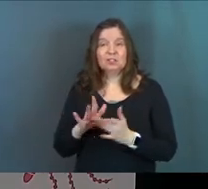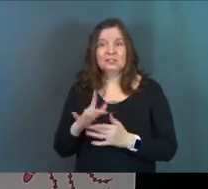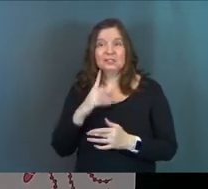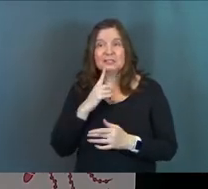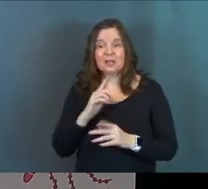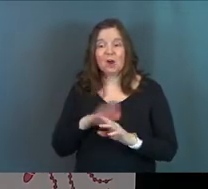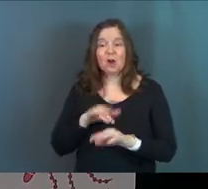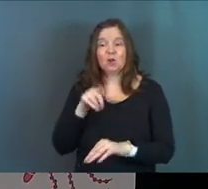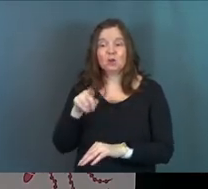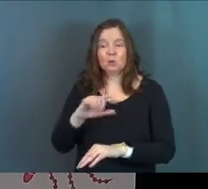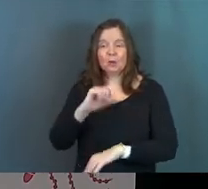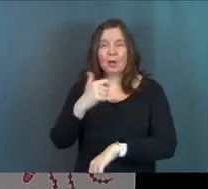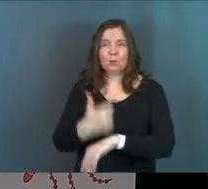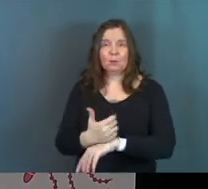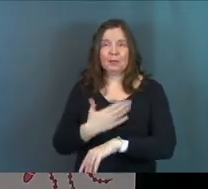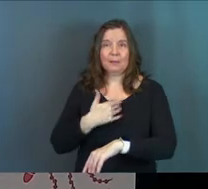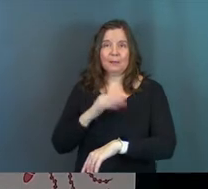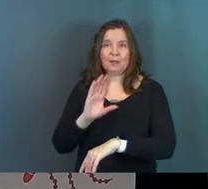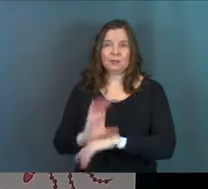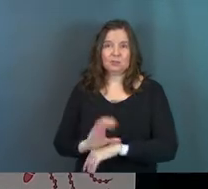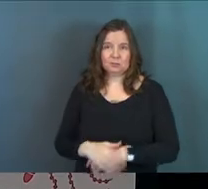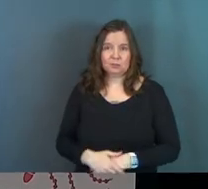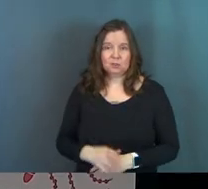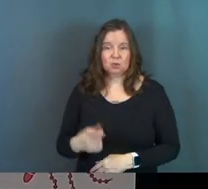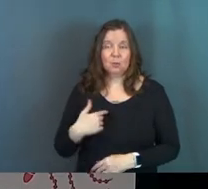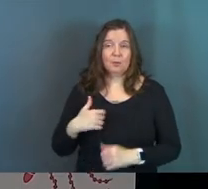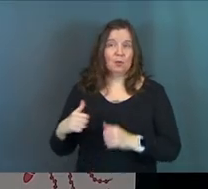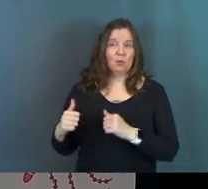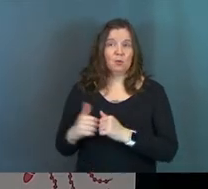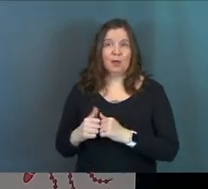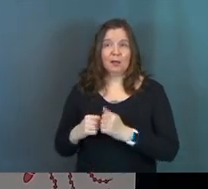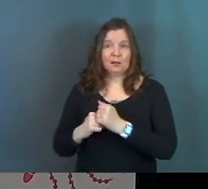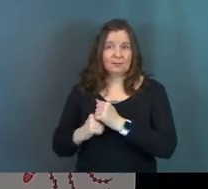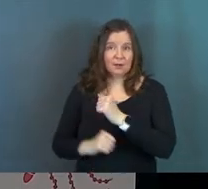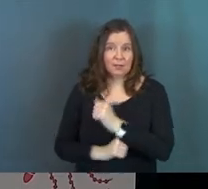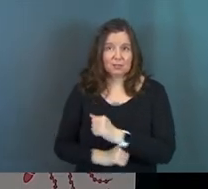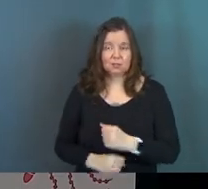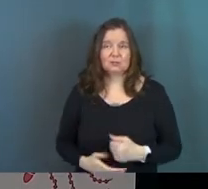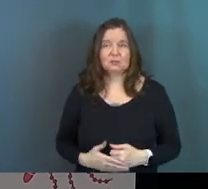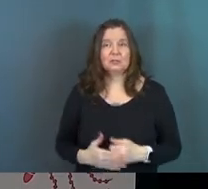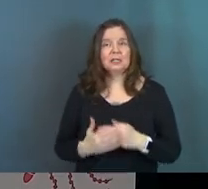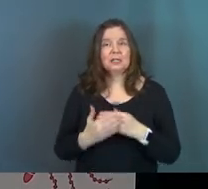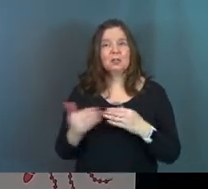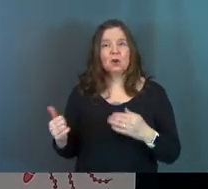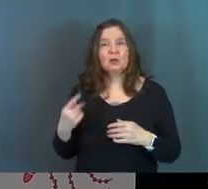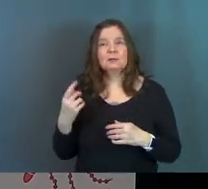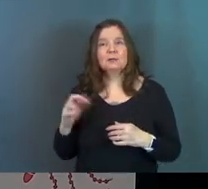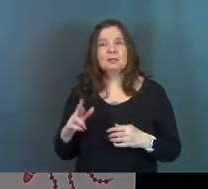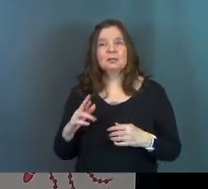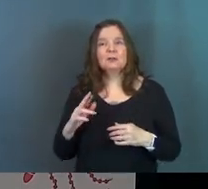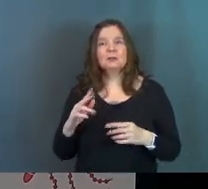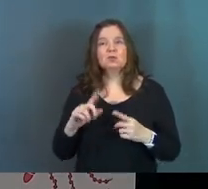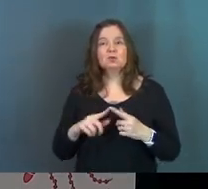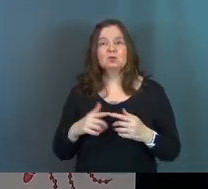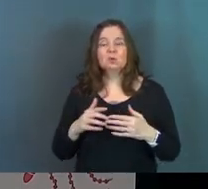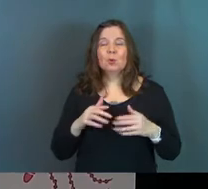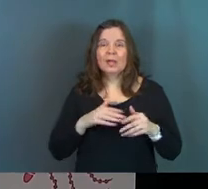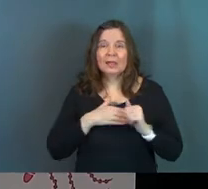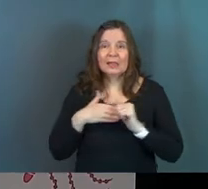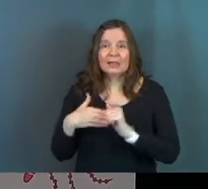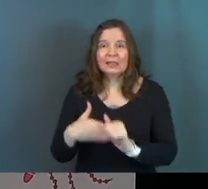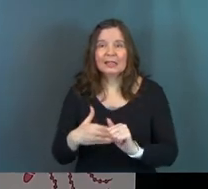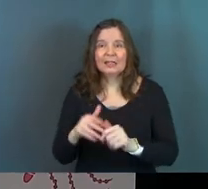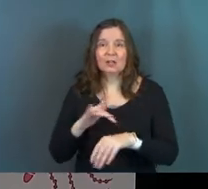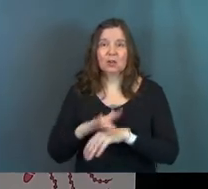Jesus says, on you, I will build my church. You will be the rock, the foundation. He calls Peter, Jesus calls Peter to lead